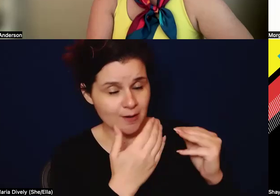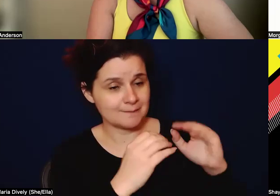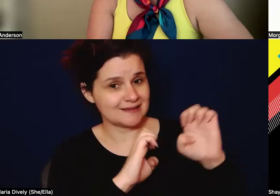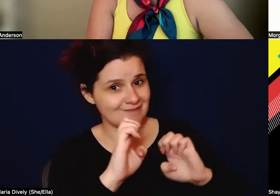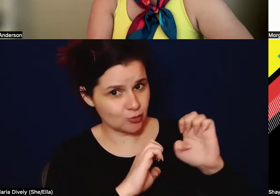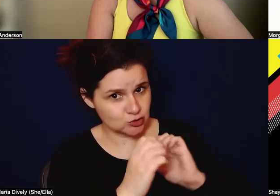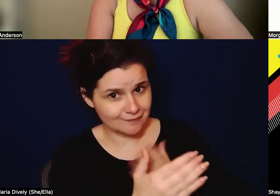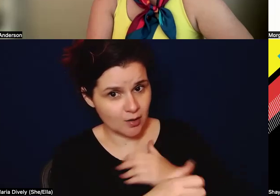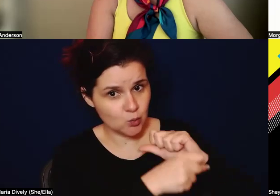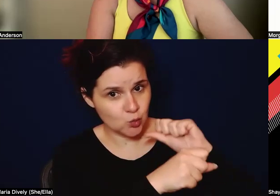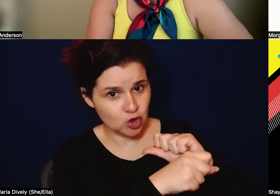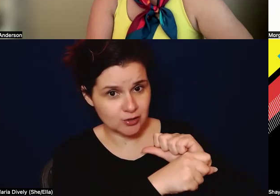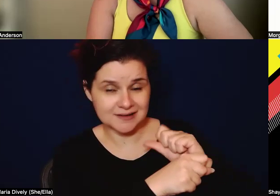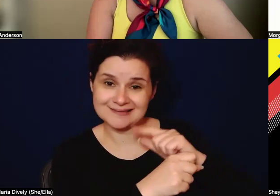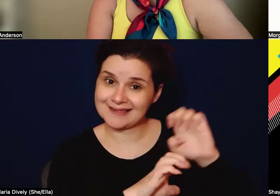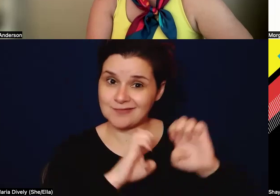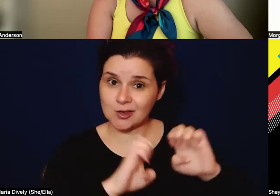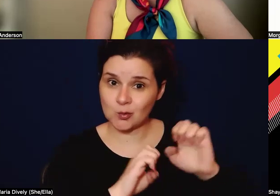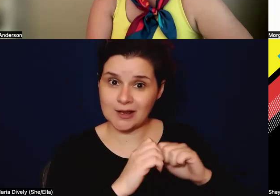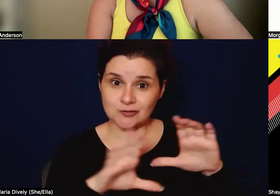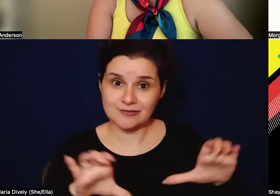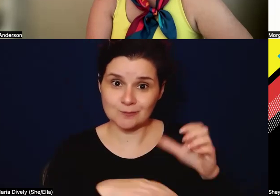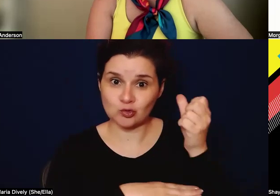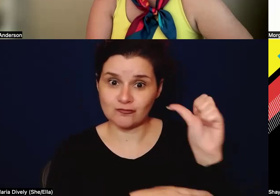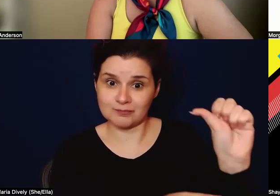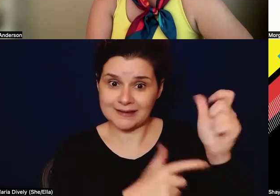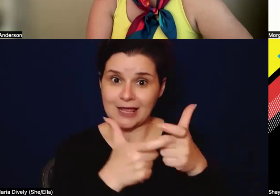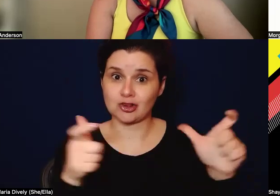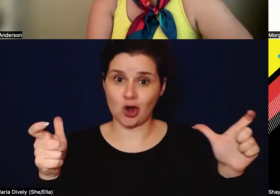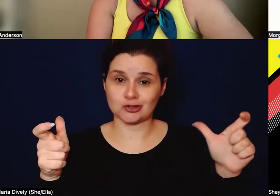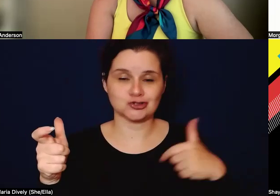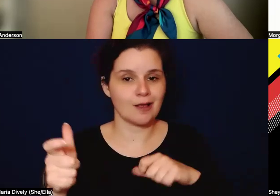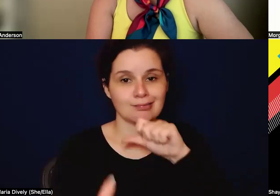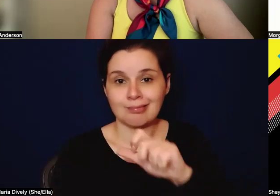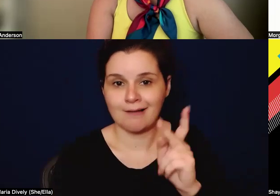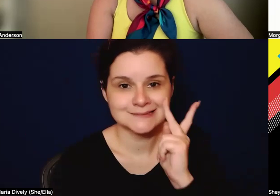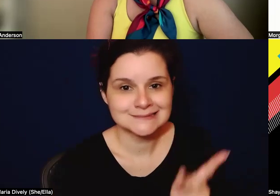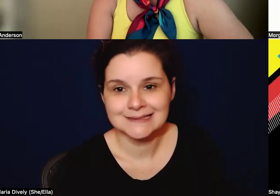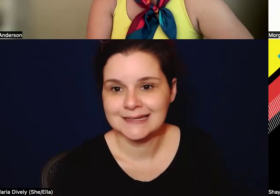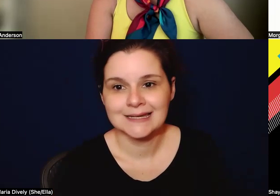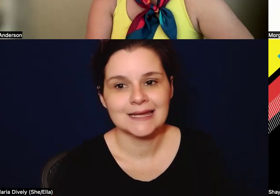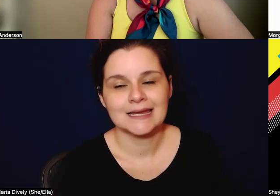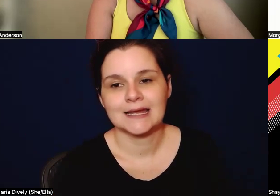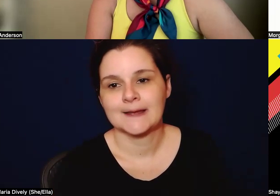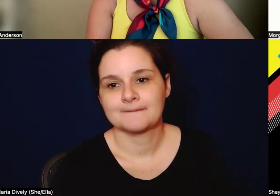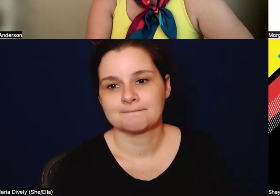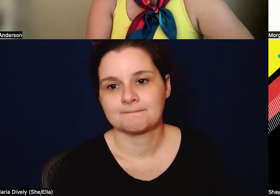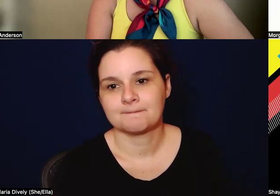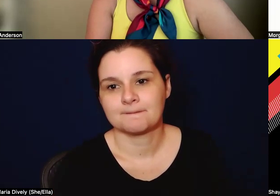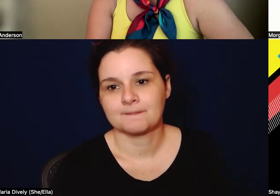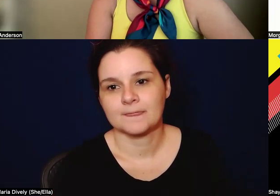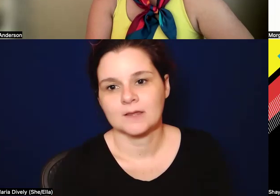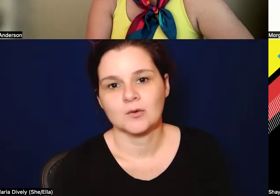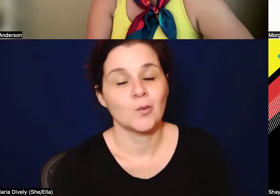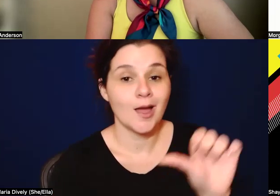um, maybe the evaluation of the movement at large, right? I love to see what other people in different